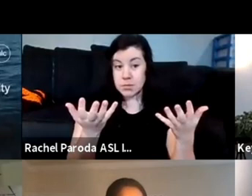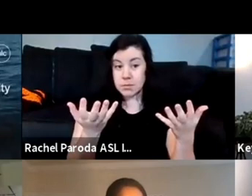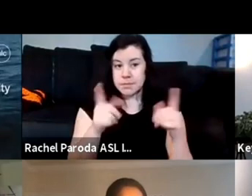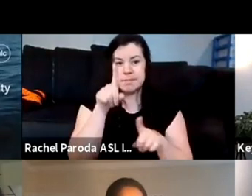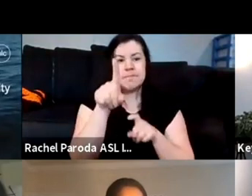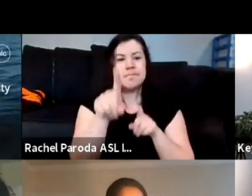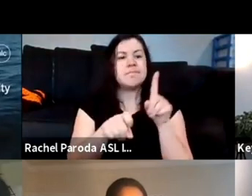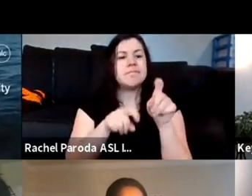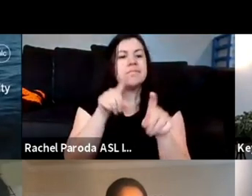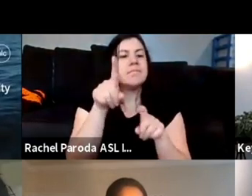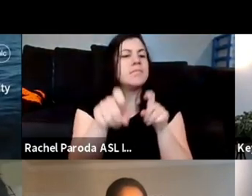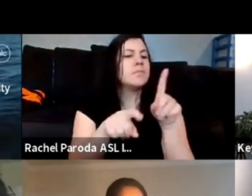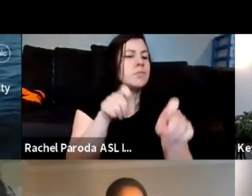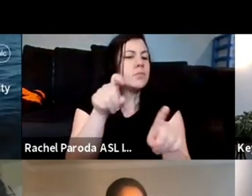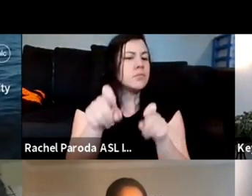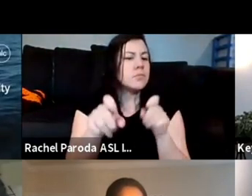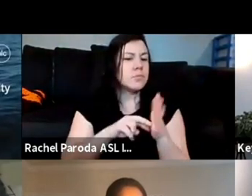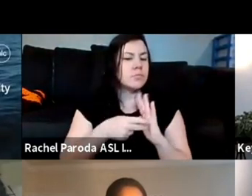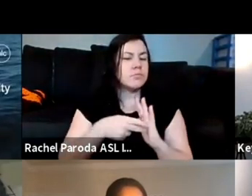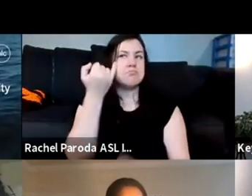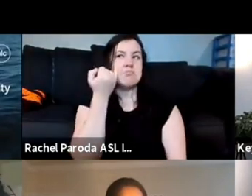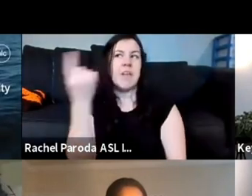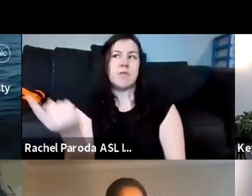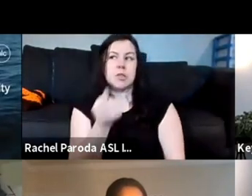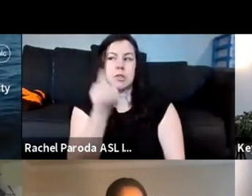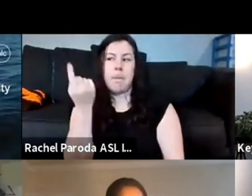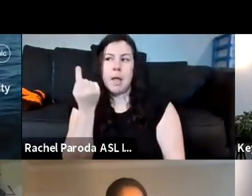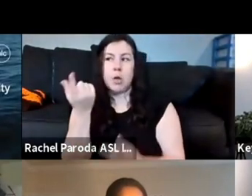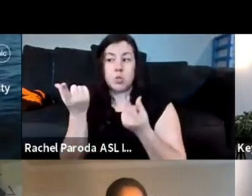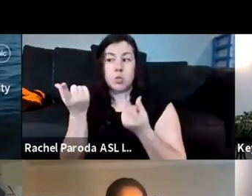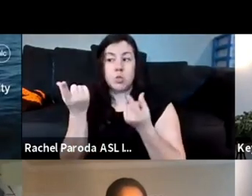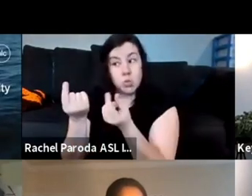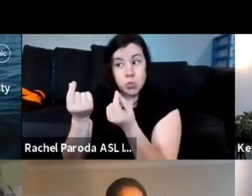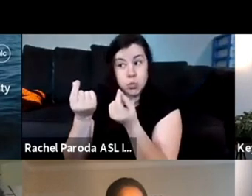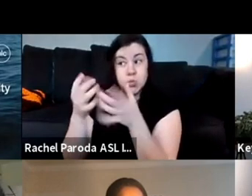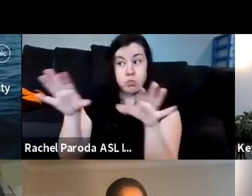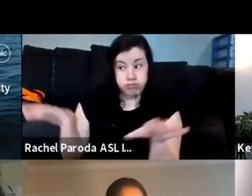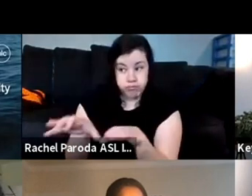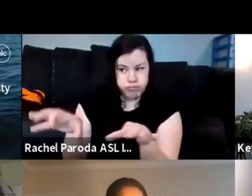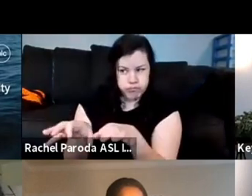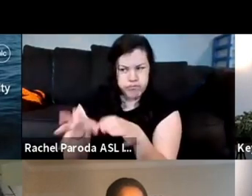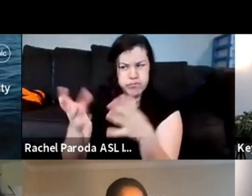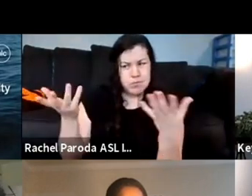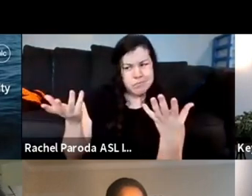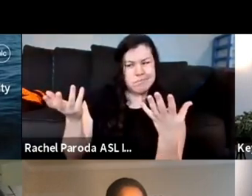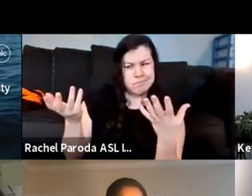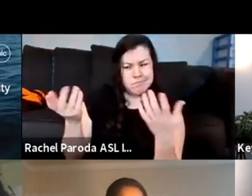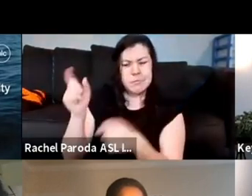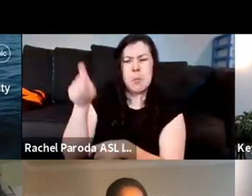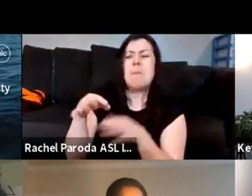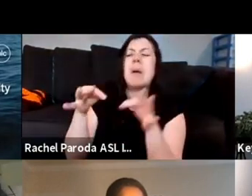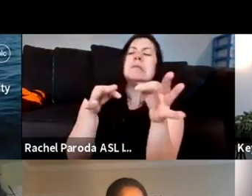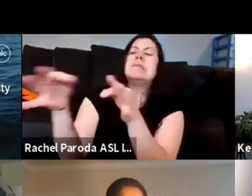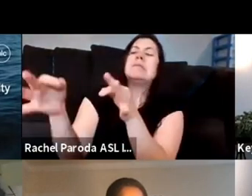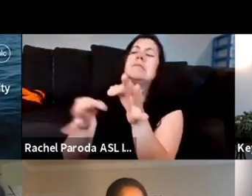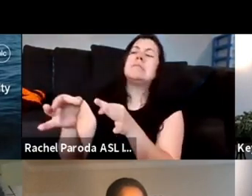like oh so if we're going to do certain things in certain ways then i need you to explain to me the conditions